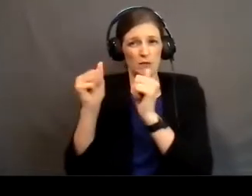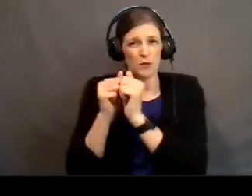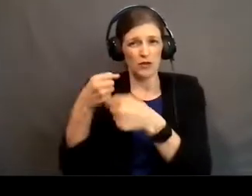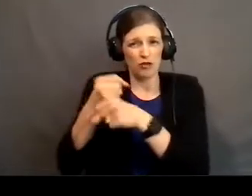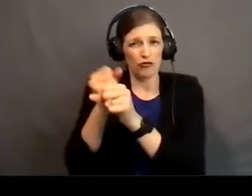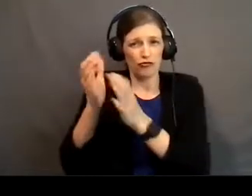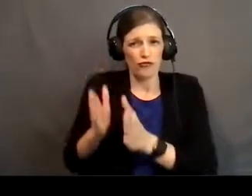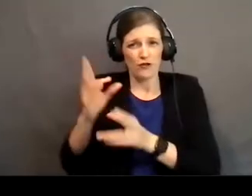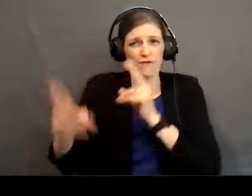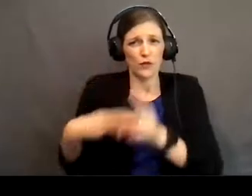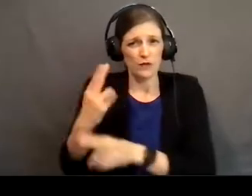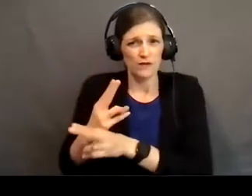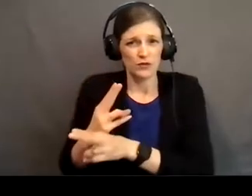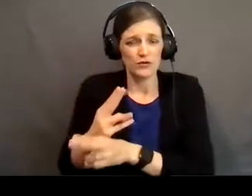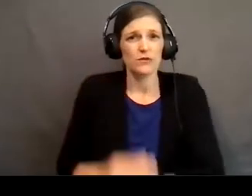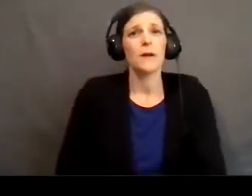the universe.